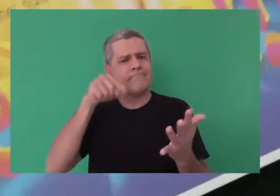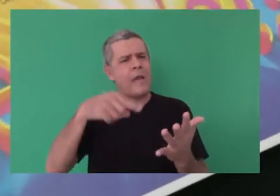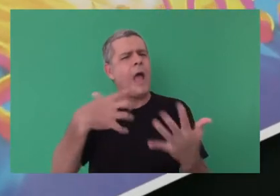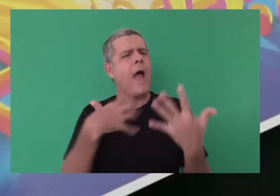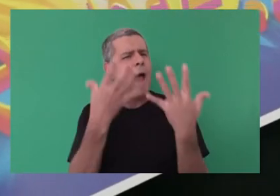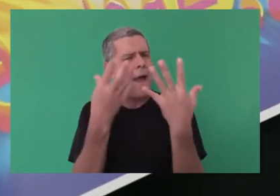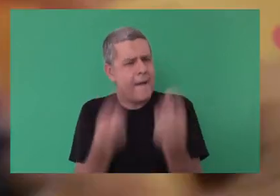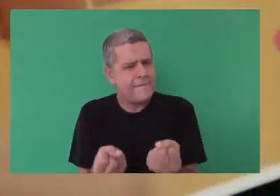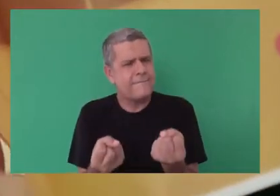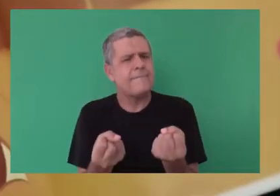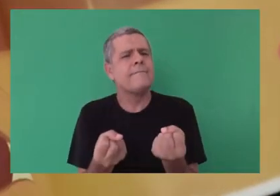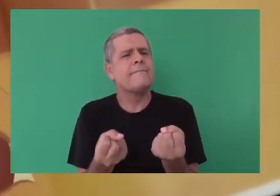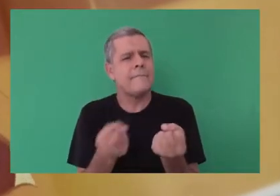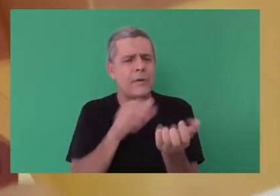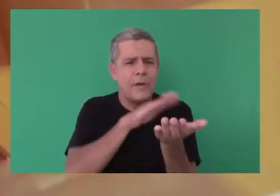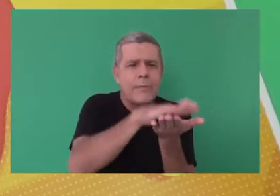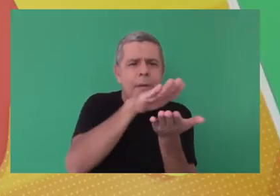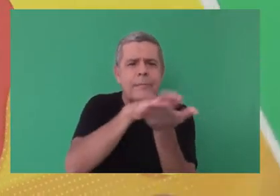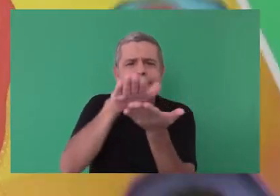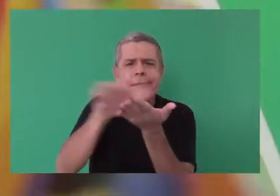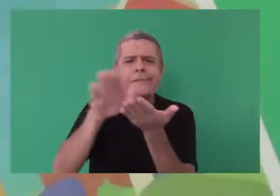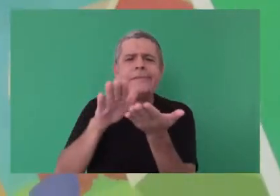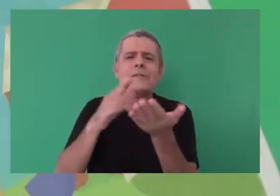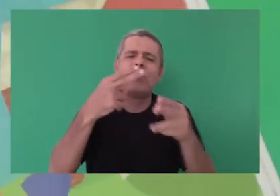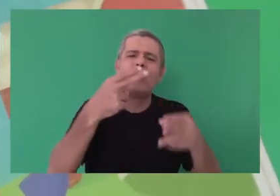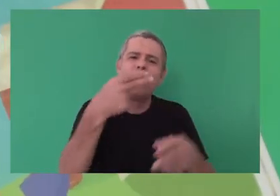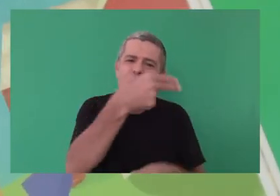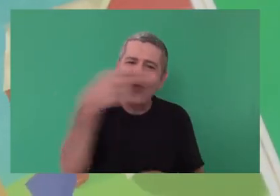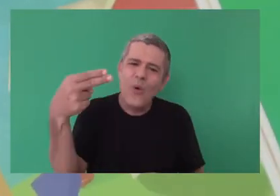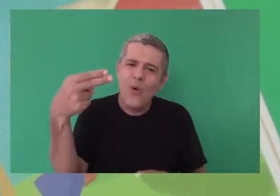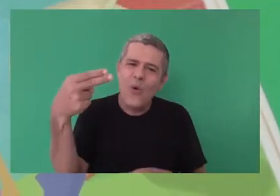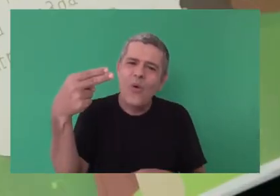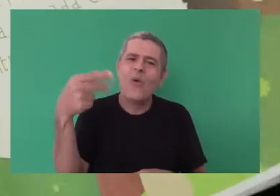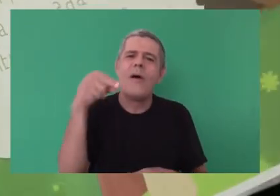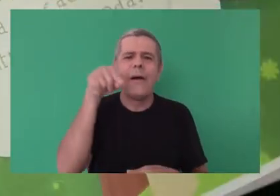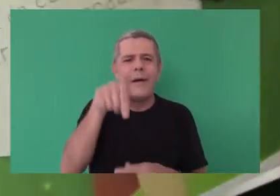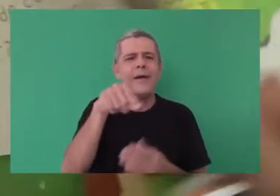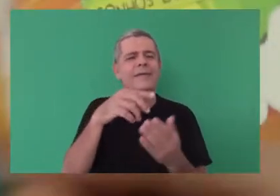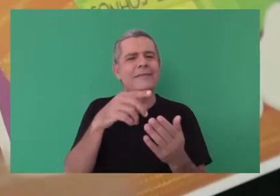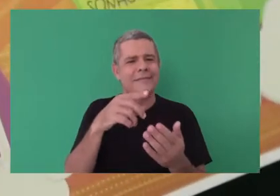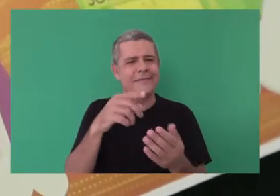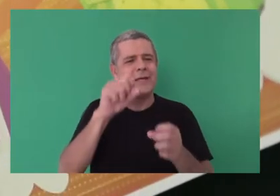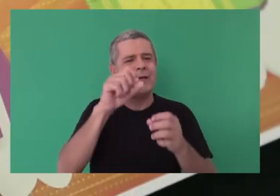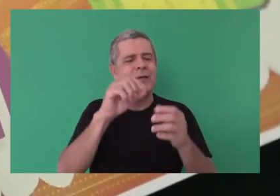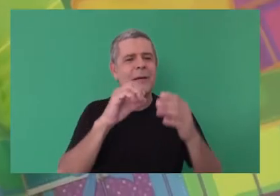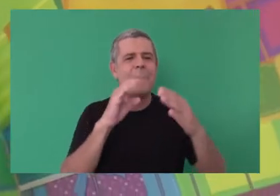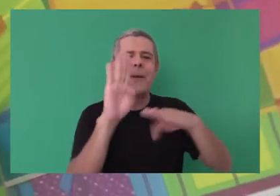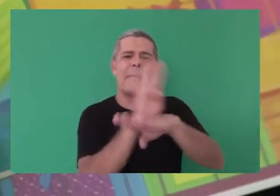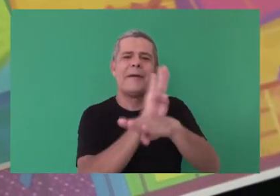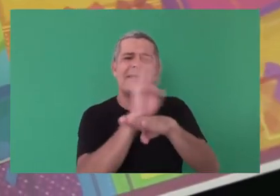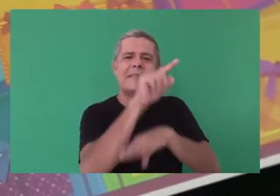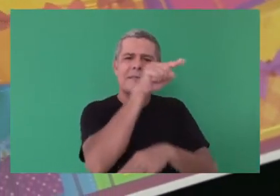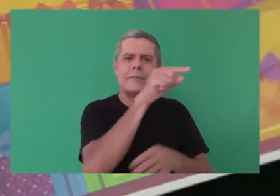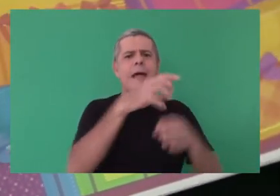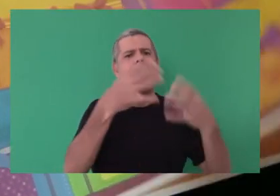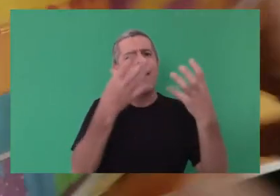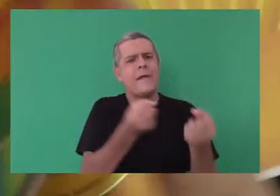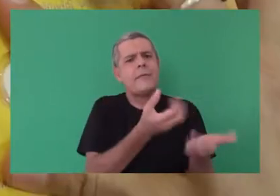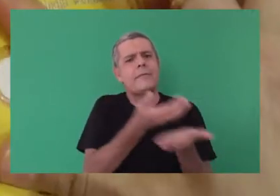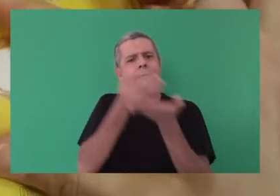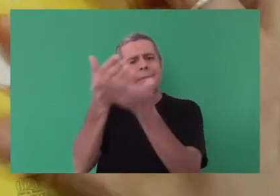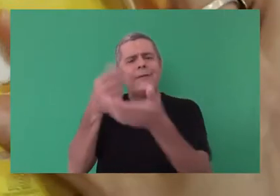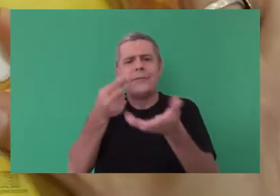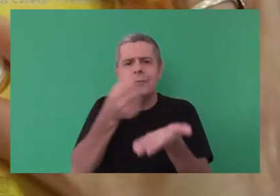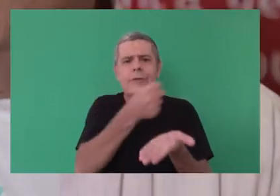The book Daydreams was published by WVA. It is groundbreaking in many aspects, besides the 9 simultaneous